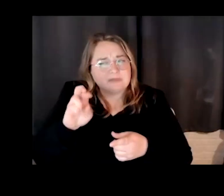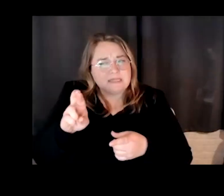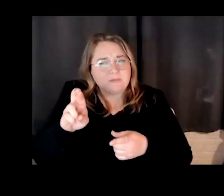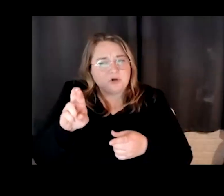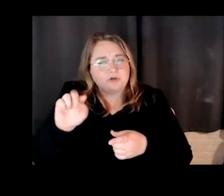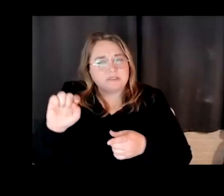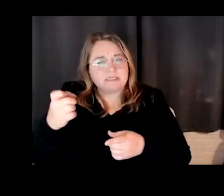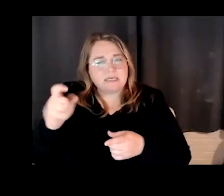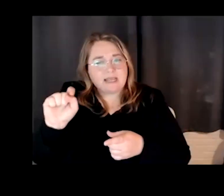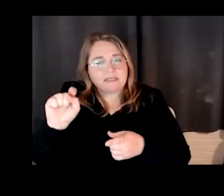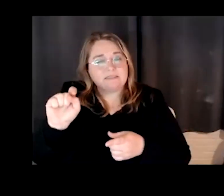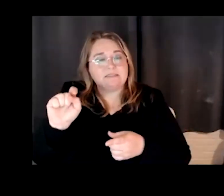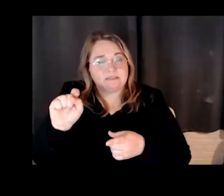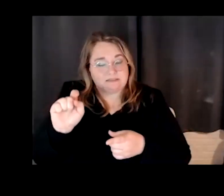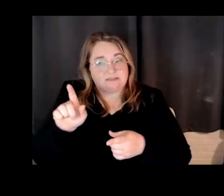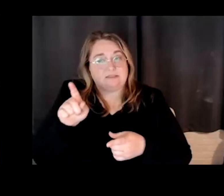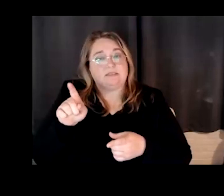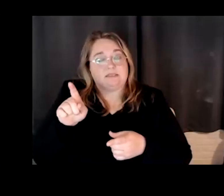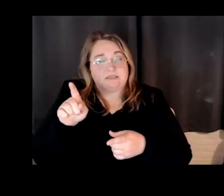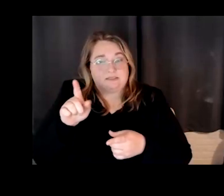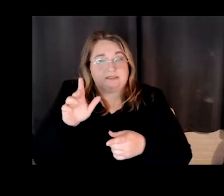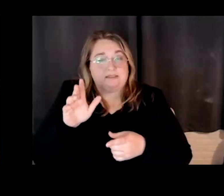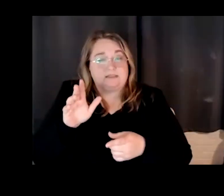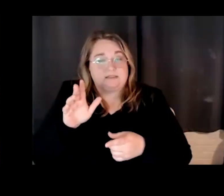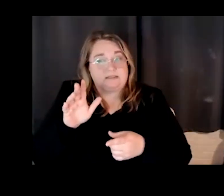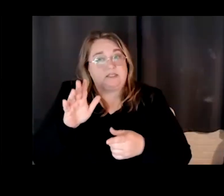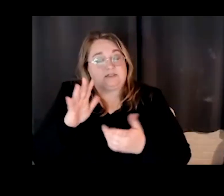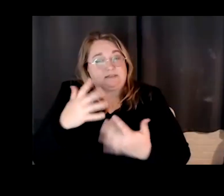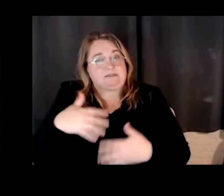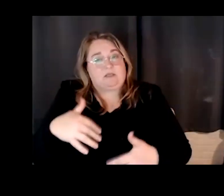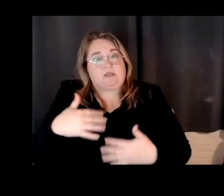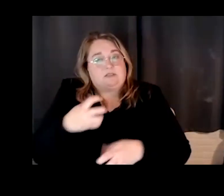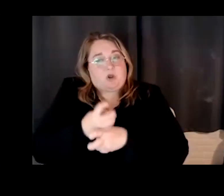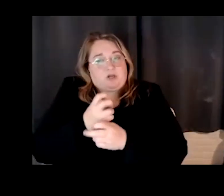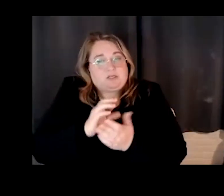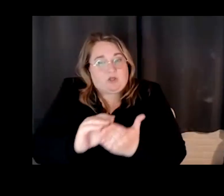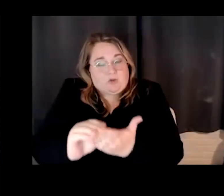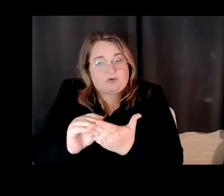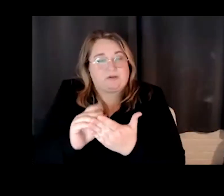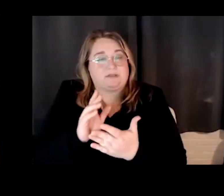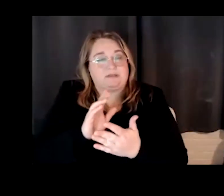can pull things in. Um, Google Sites is another one I've seen used.